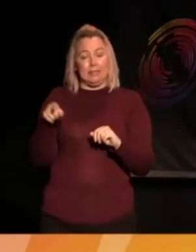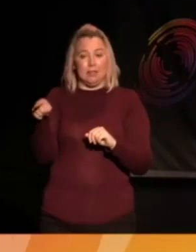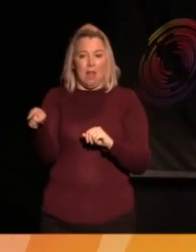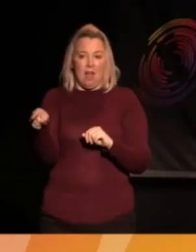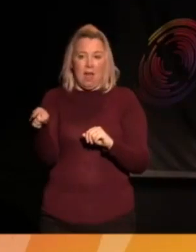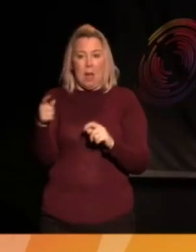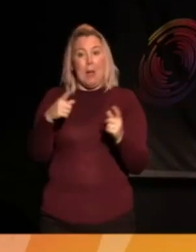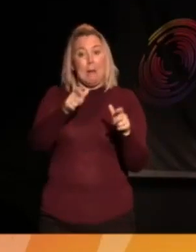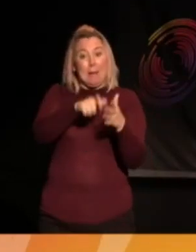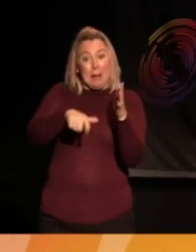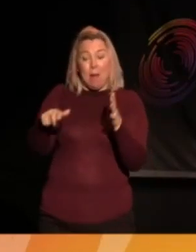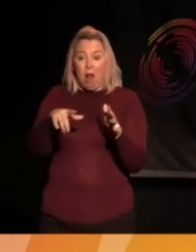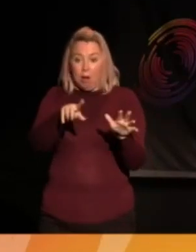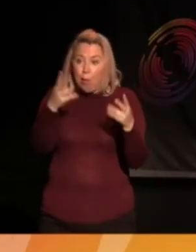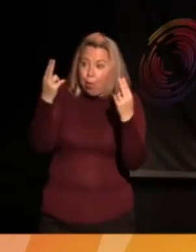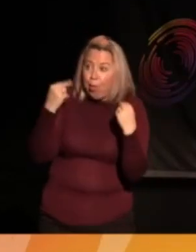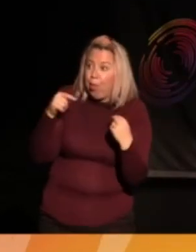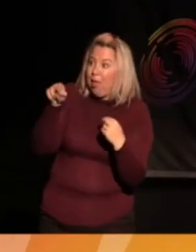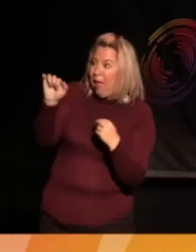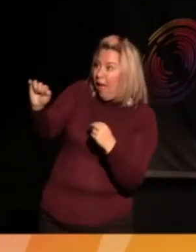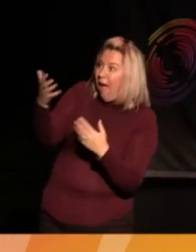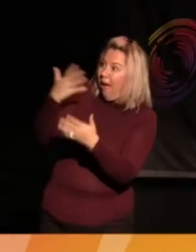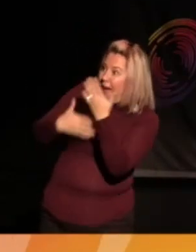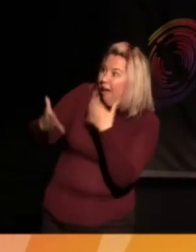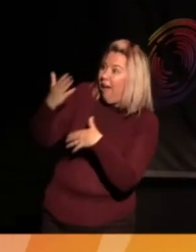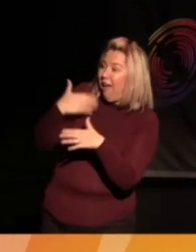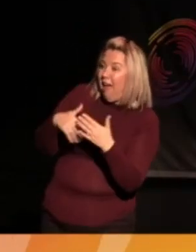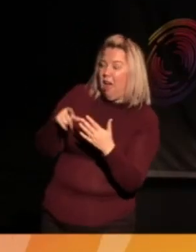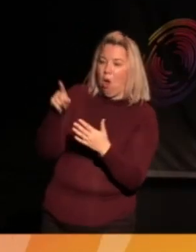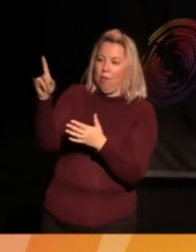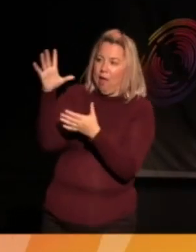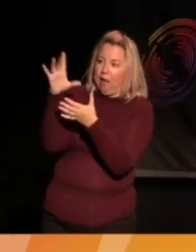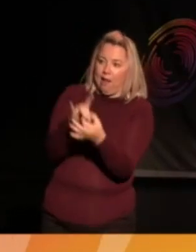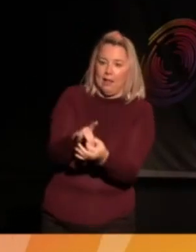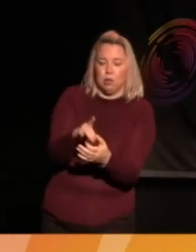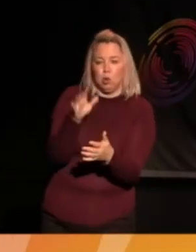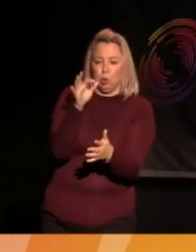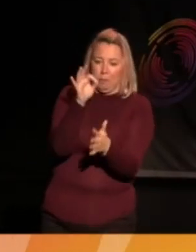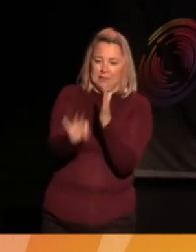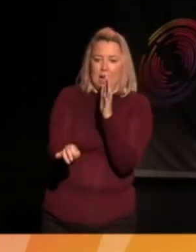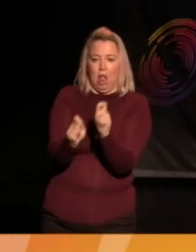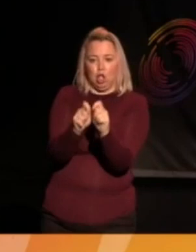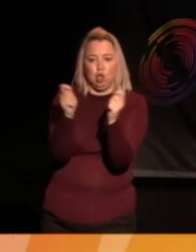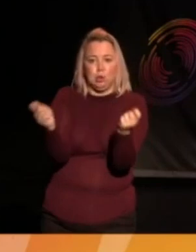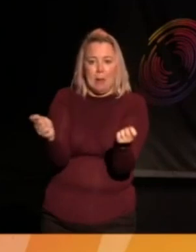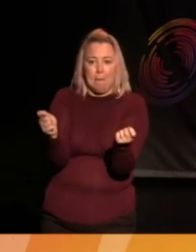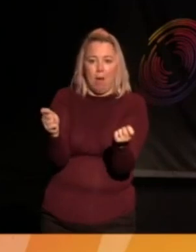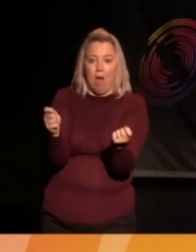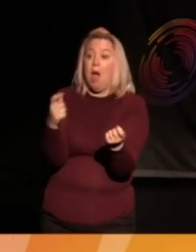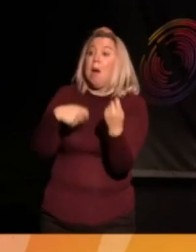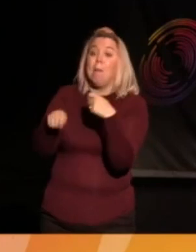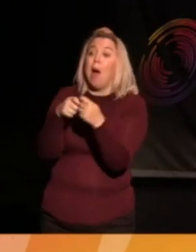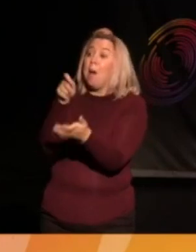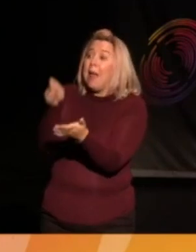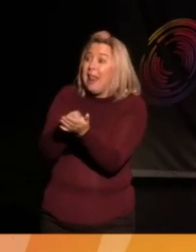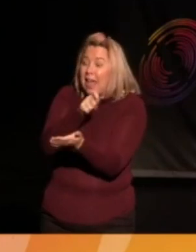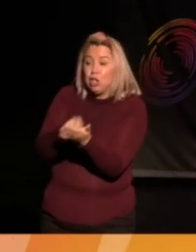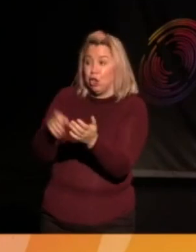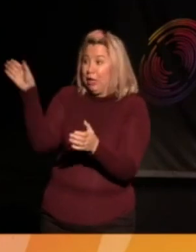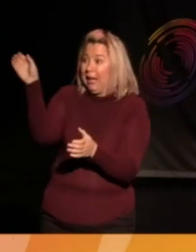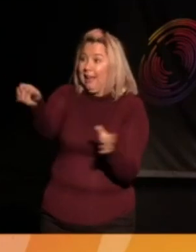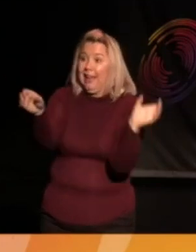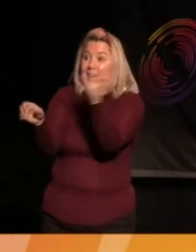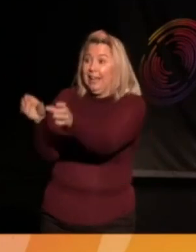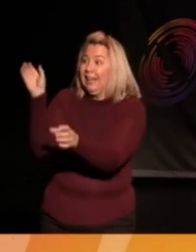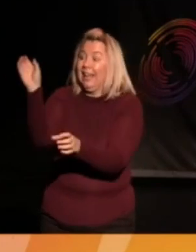mantras that were plainly wrong. Mantras because they appeal to certain newspapers to get elected. But they're plainly wrong. And they